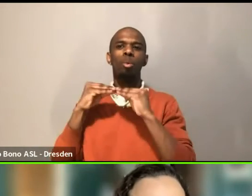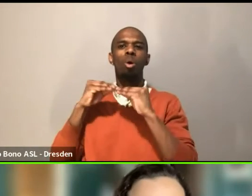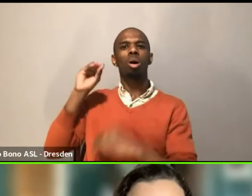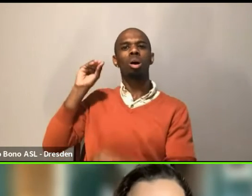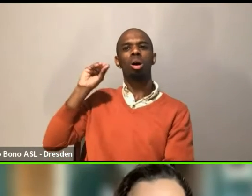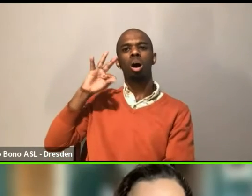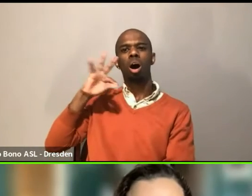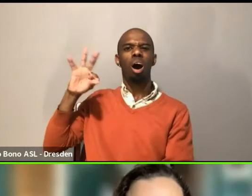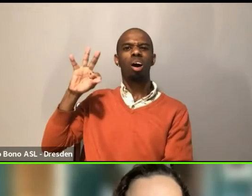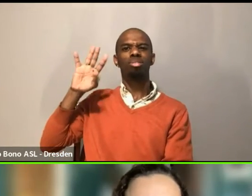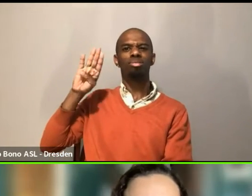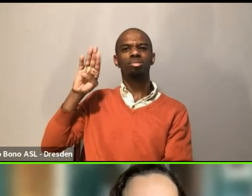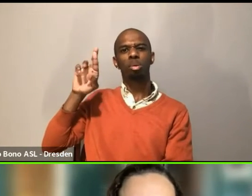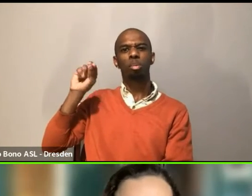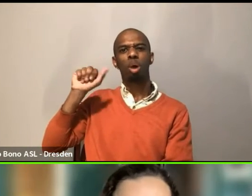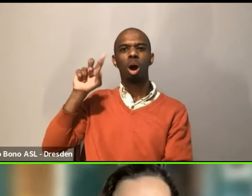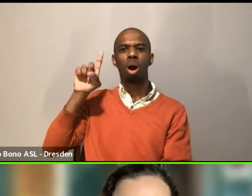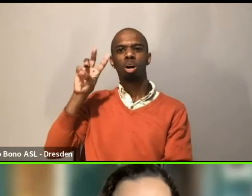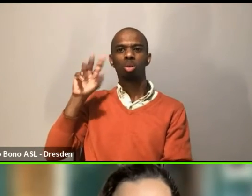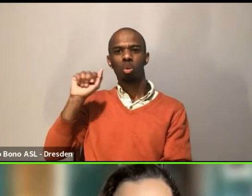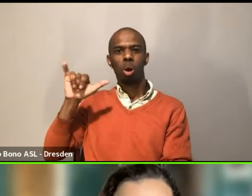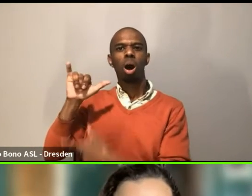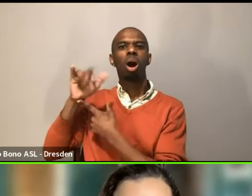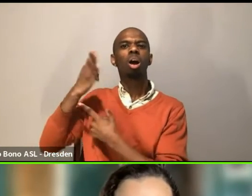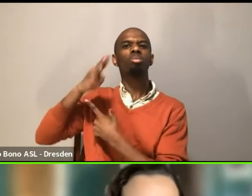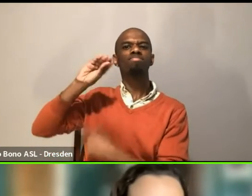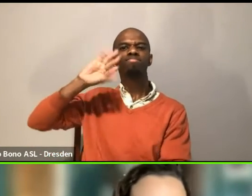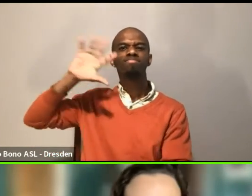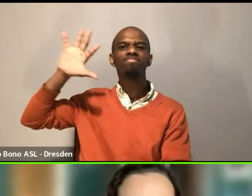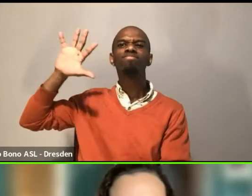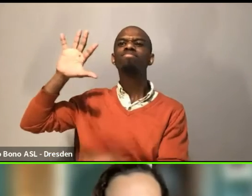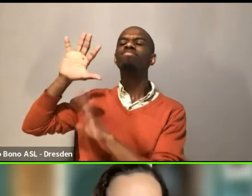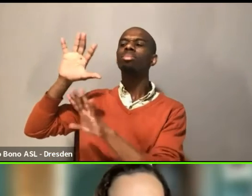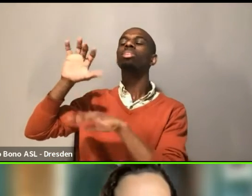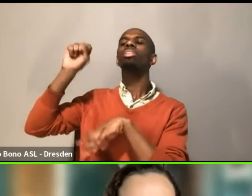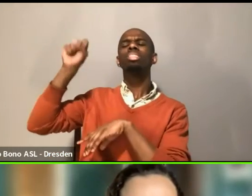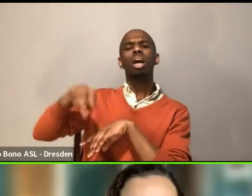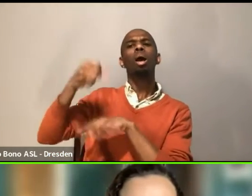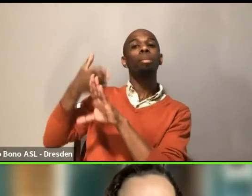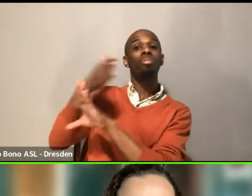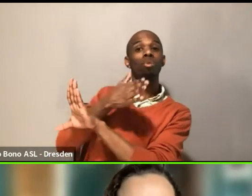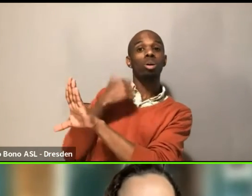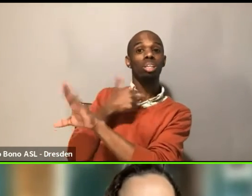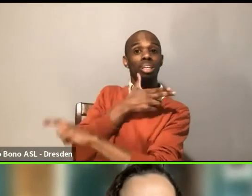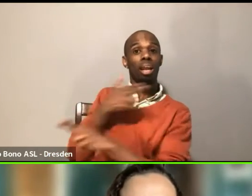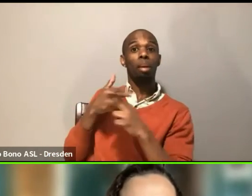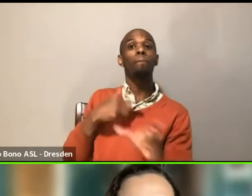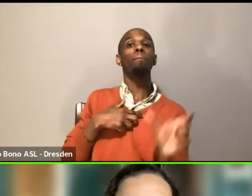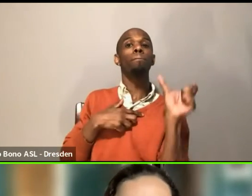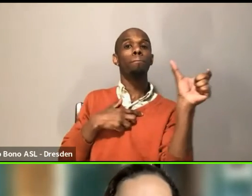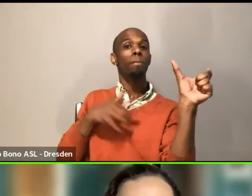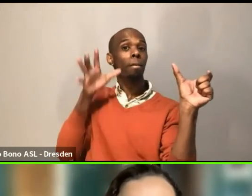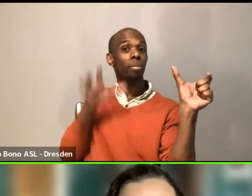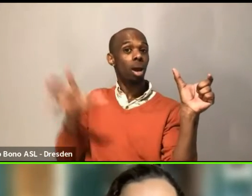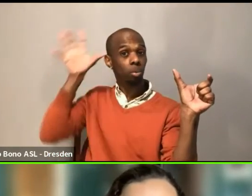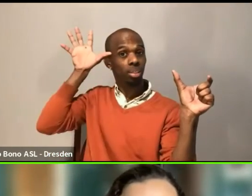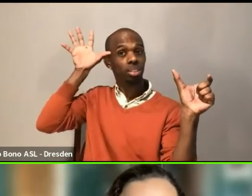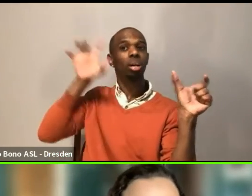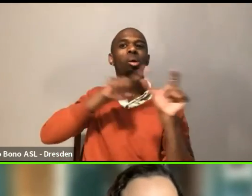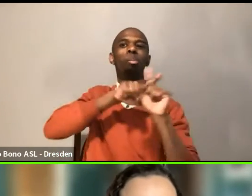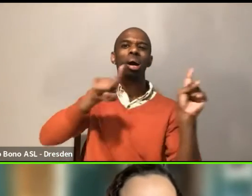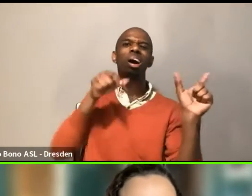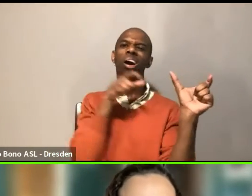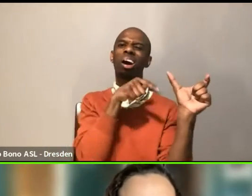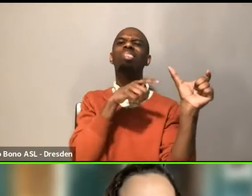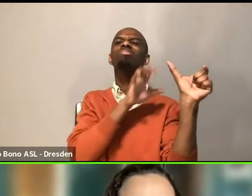did say parents, but then we did pivot to caretakers. We just had another conversation in the other session about once again, that's another